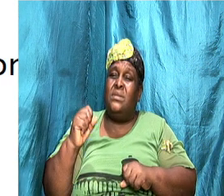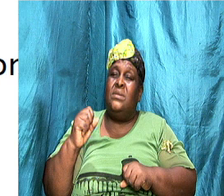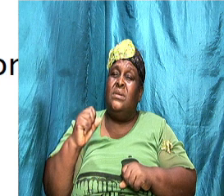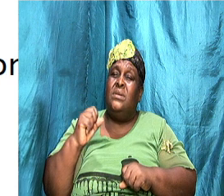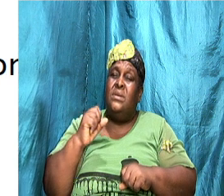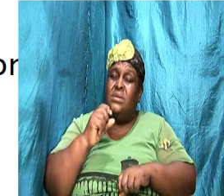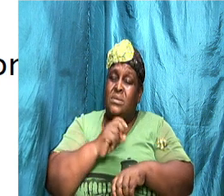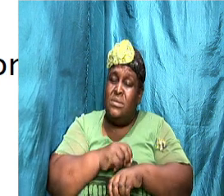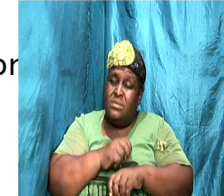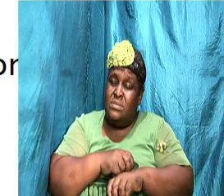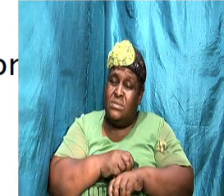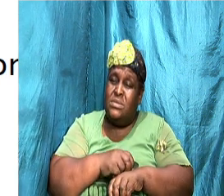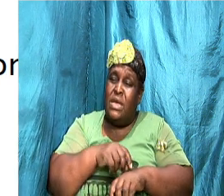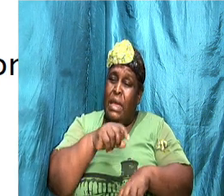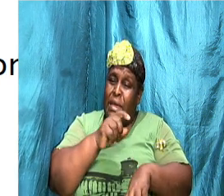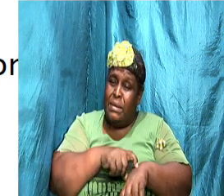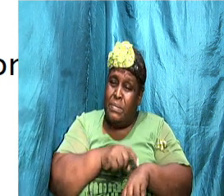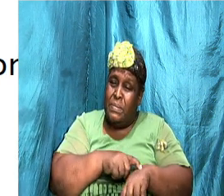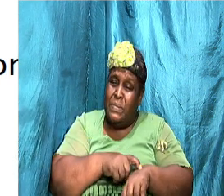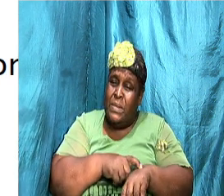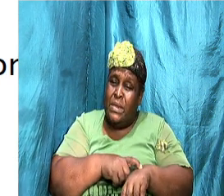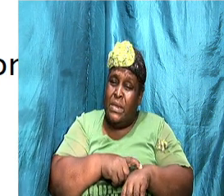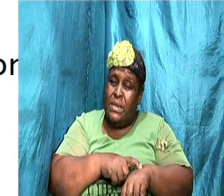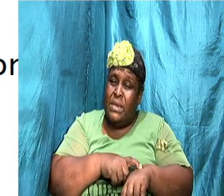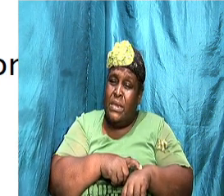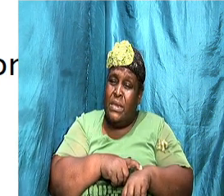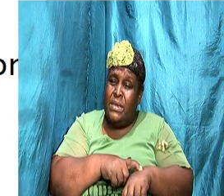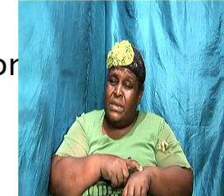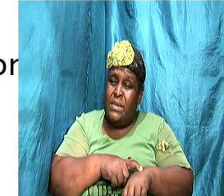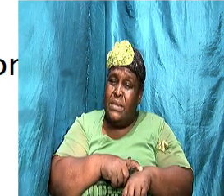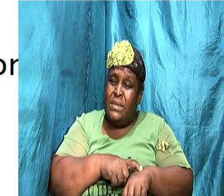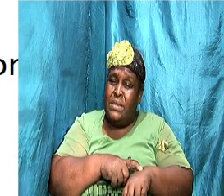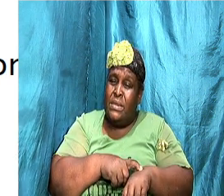disenchanted stage and you ever hear them say what